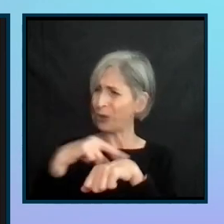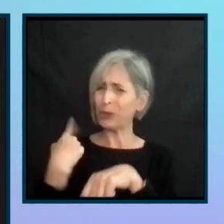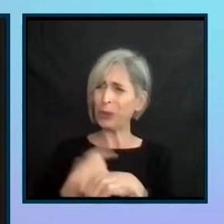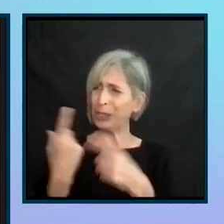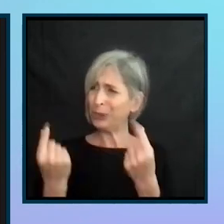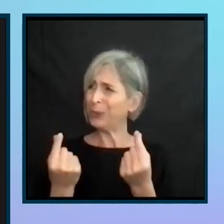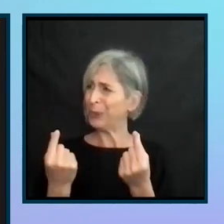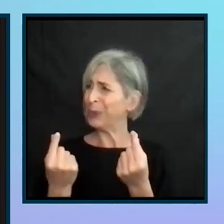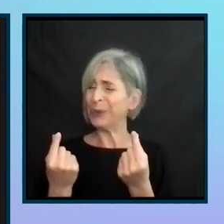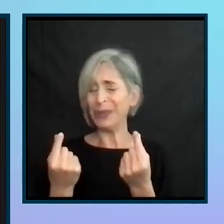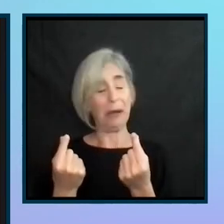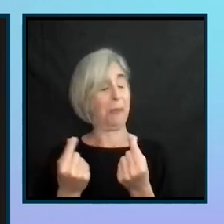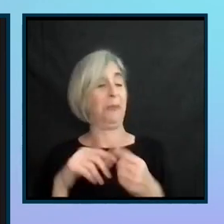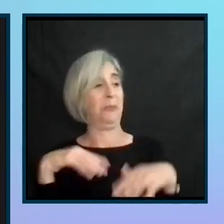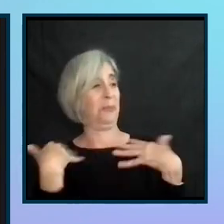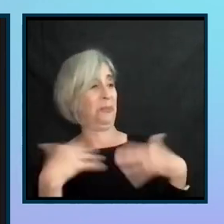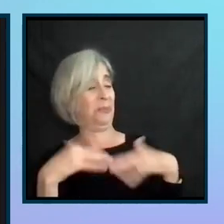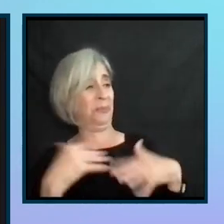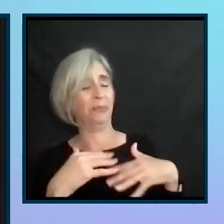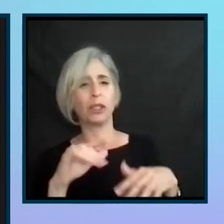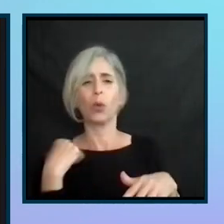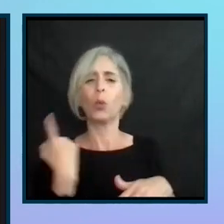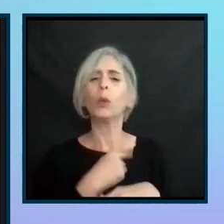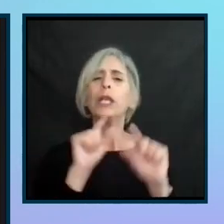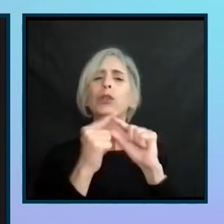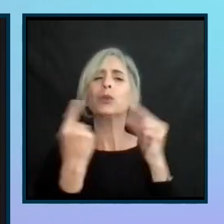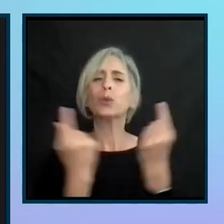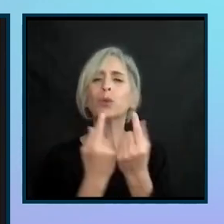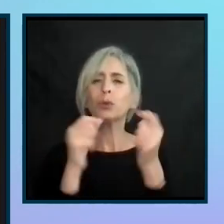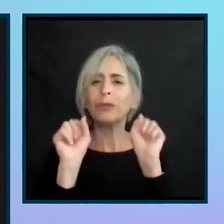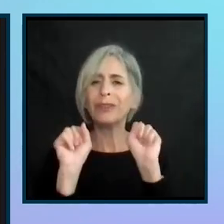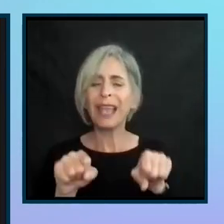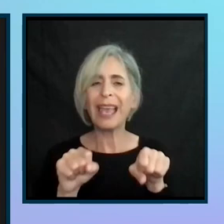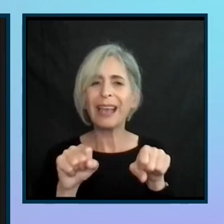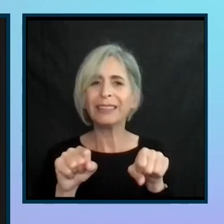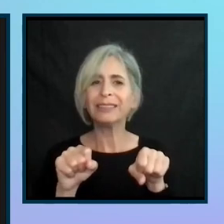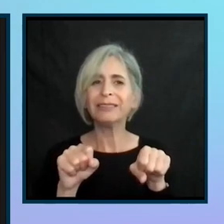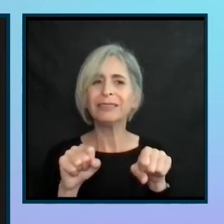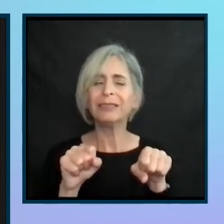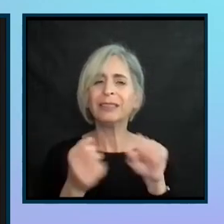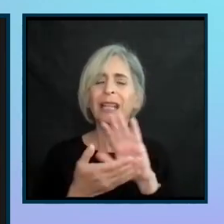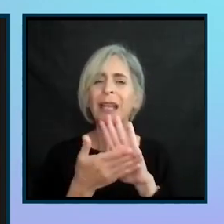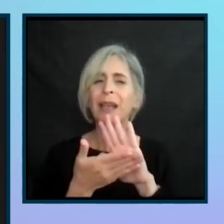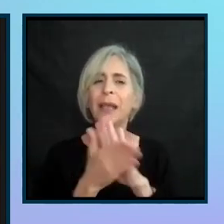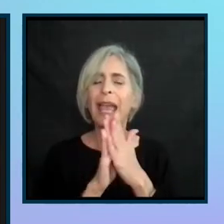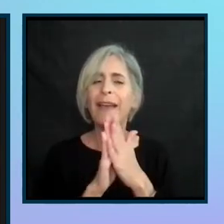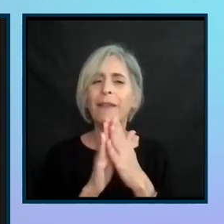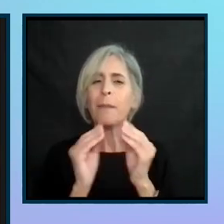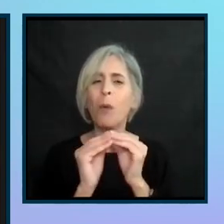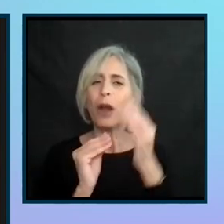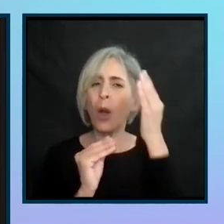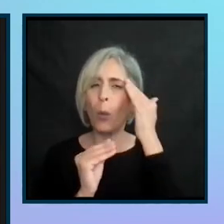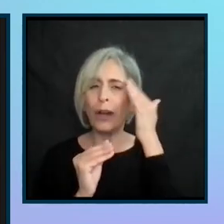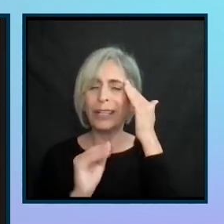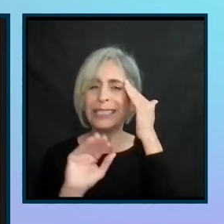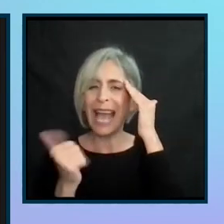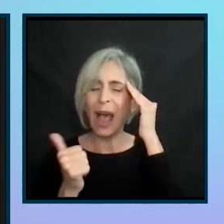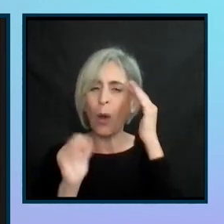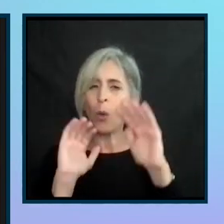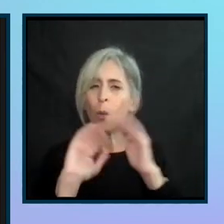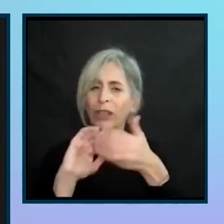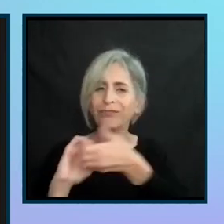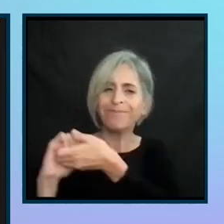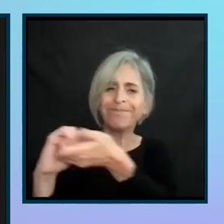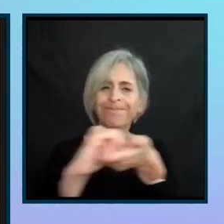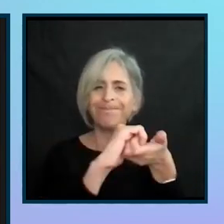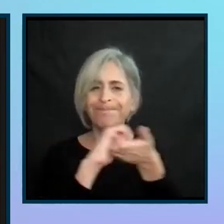And the fact that we as a group can get awareness out there by collaborating together